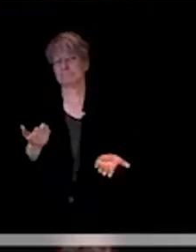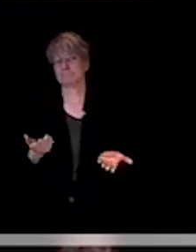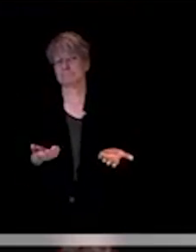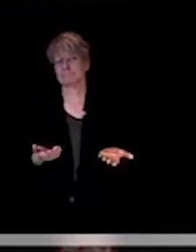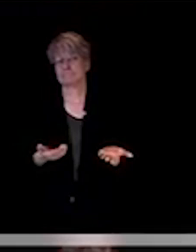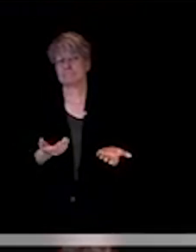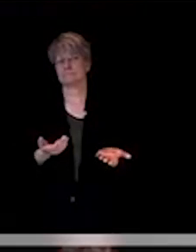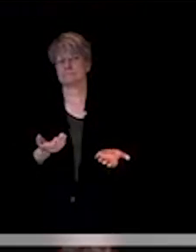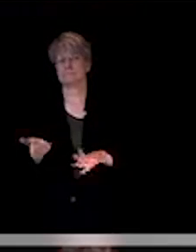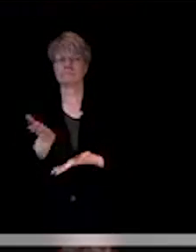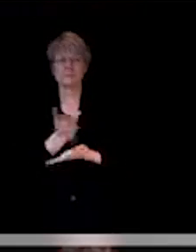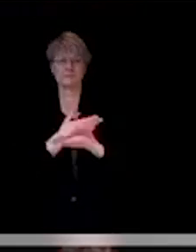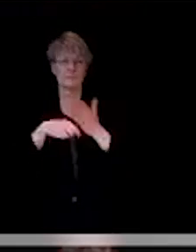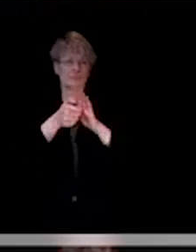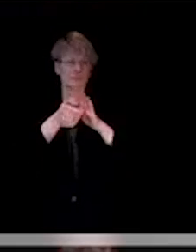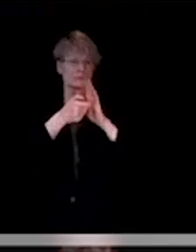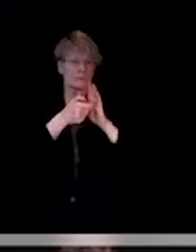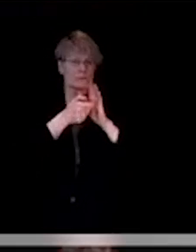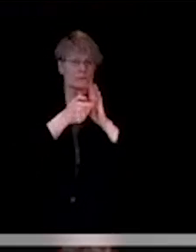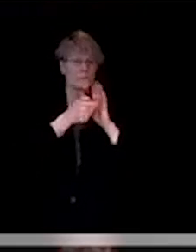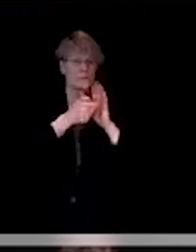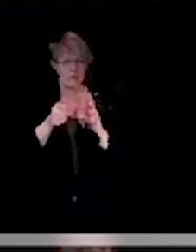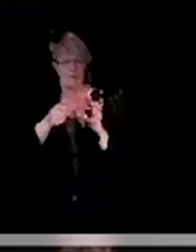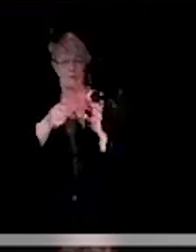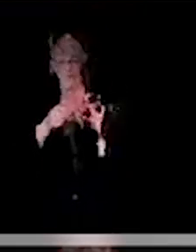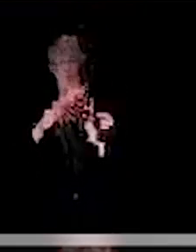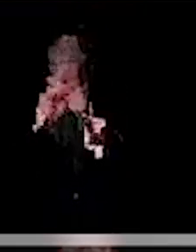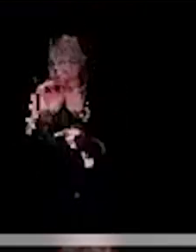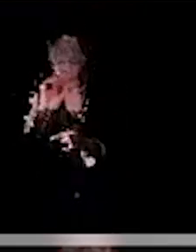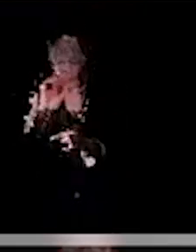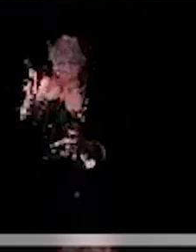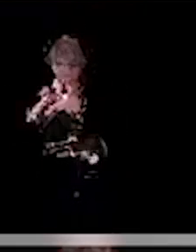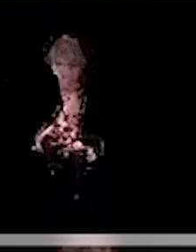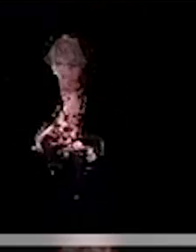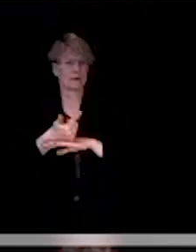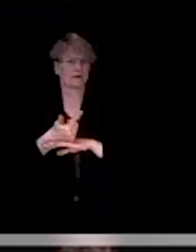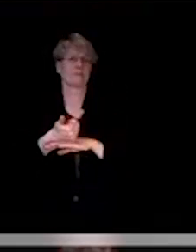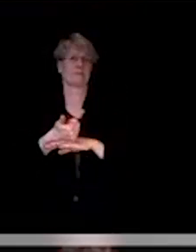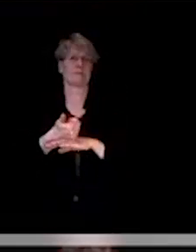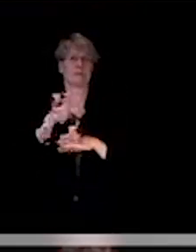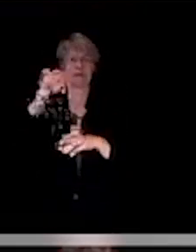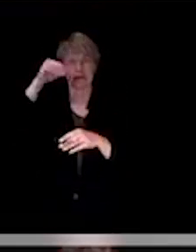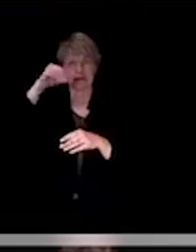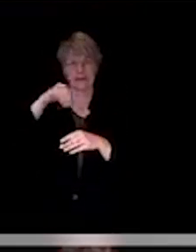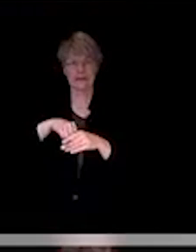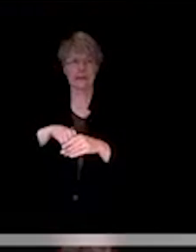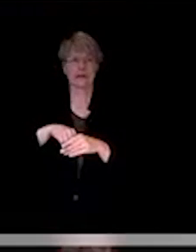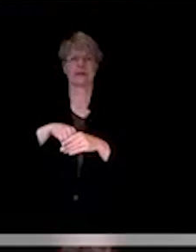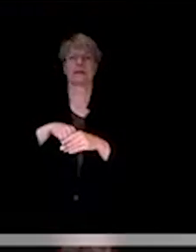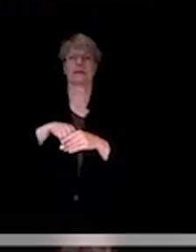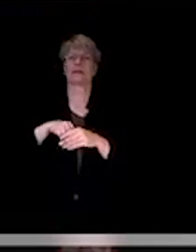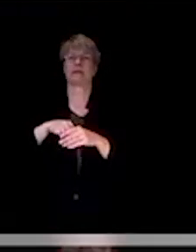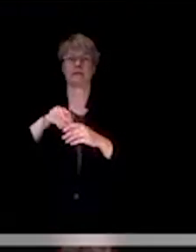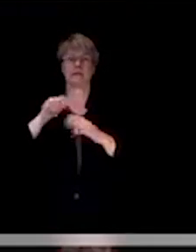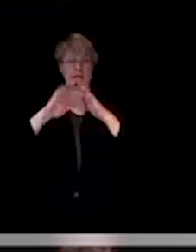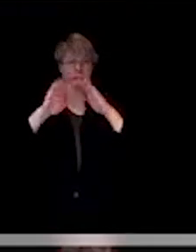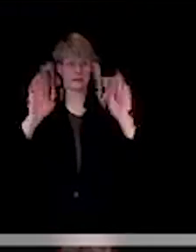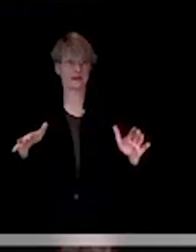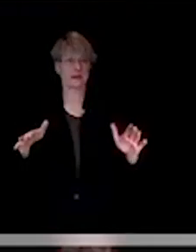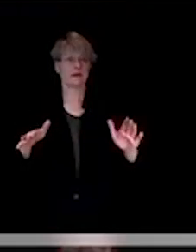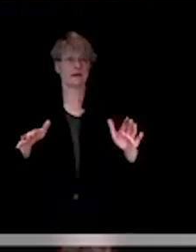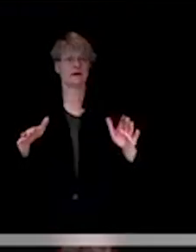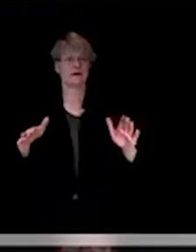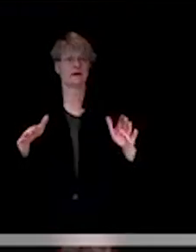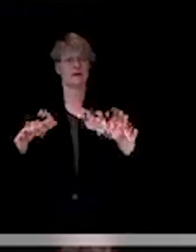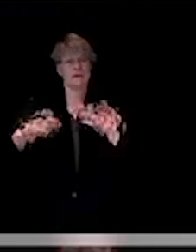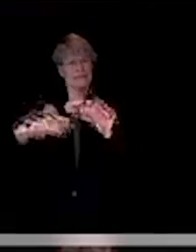some requirements in terms of where you position people relative to the actors. Yeah, that was,